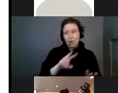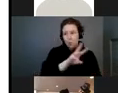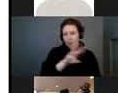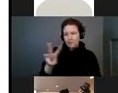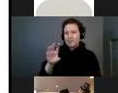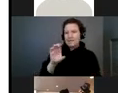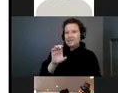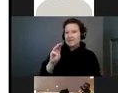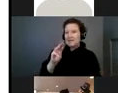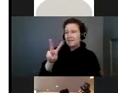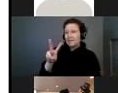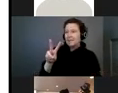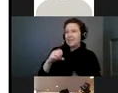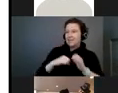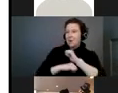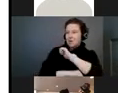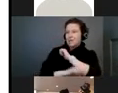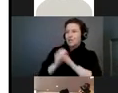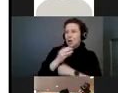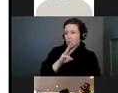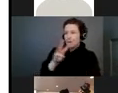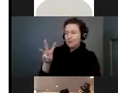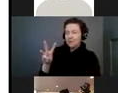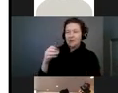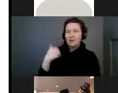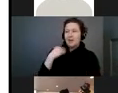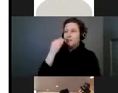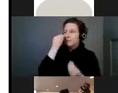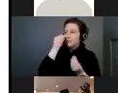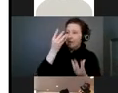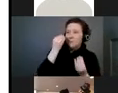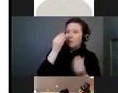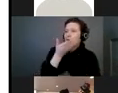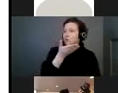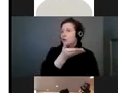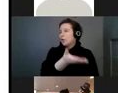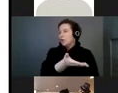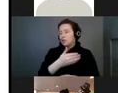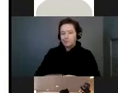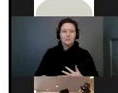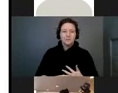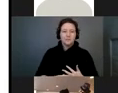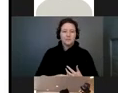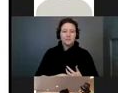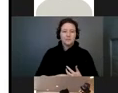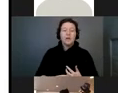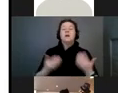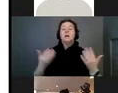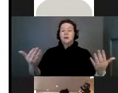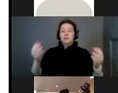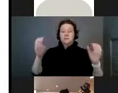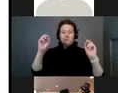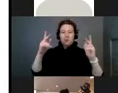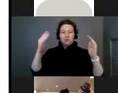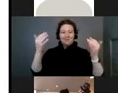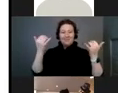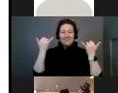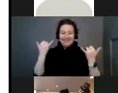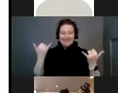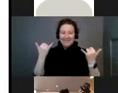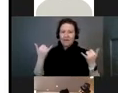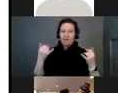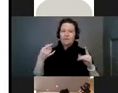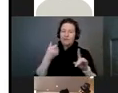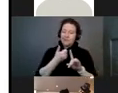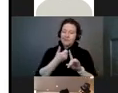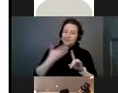CMV Foundation. We have the most up-to-date information on that site. Okay, so this slide really